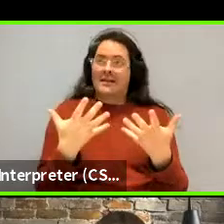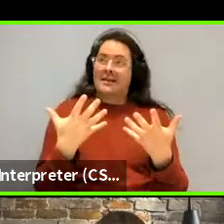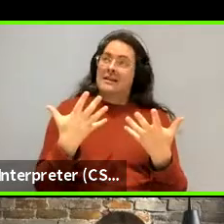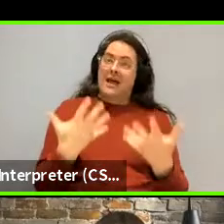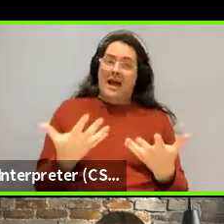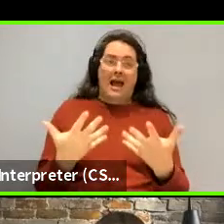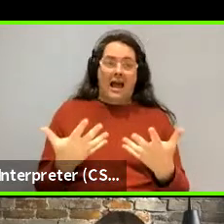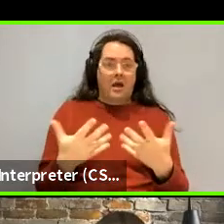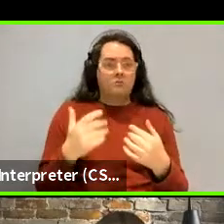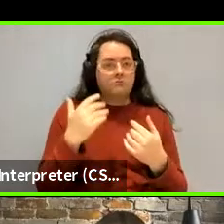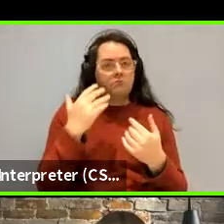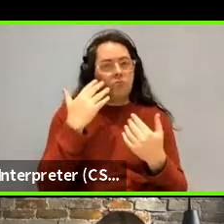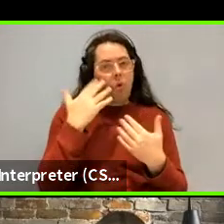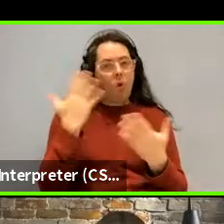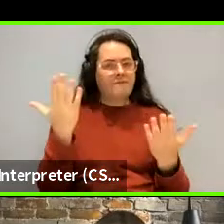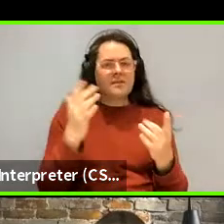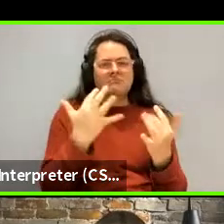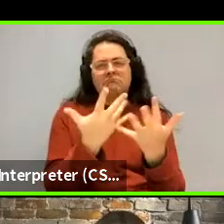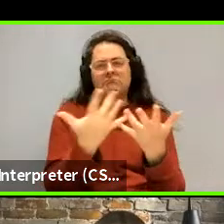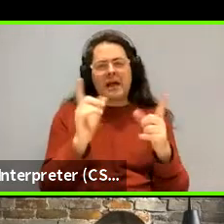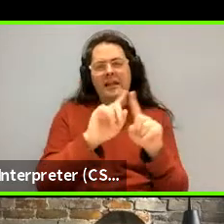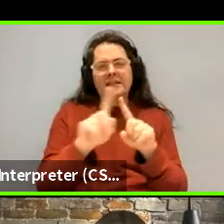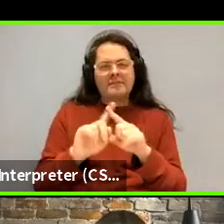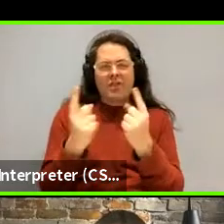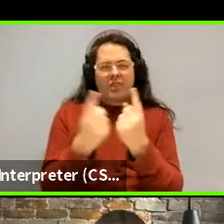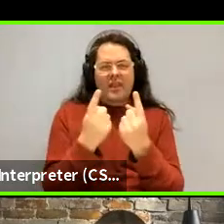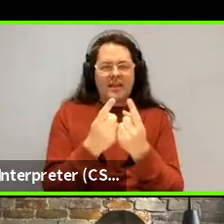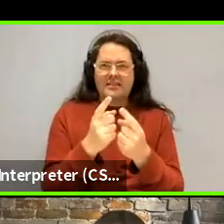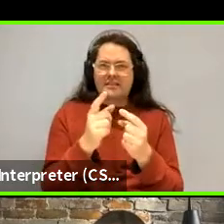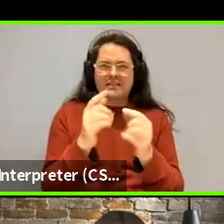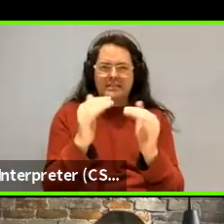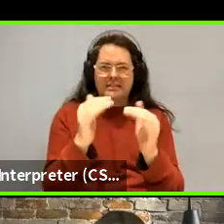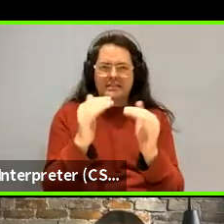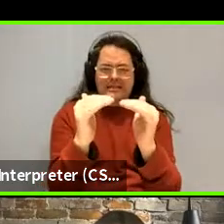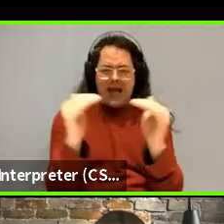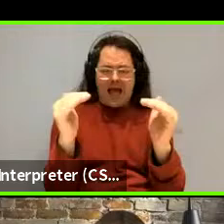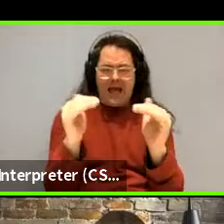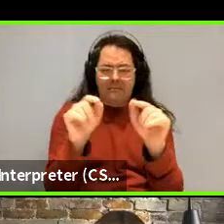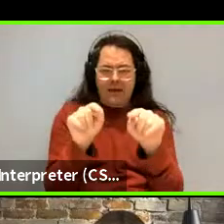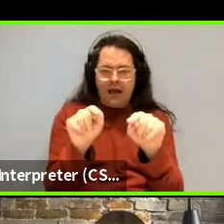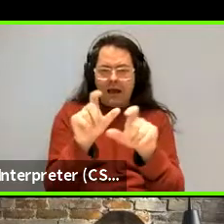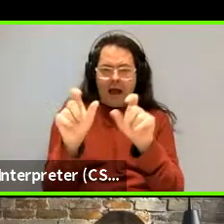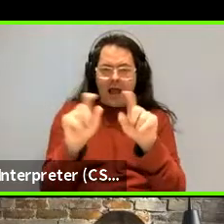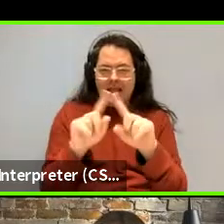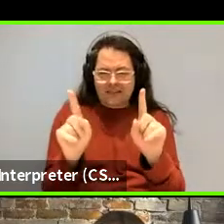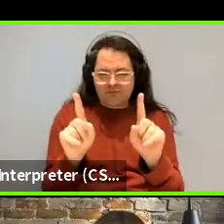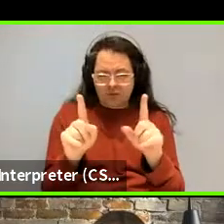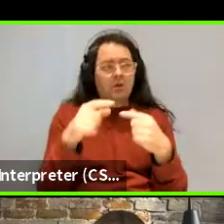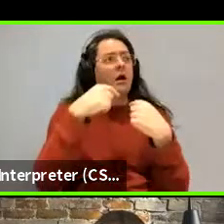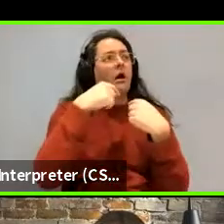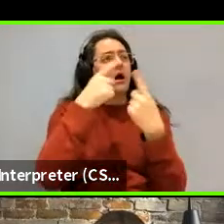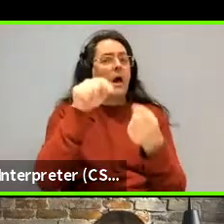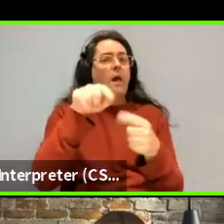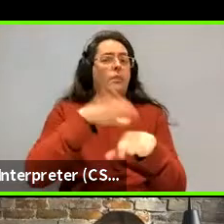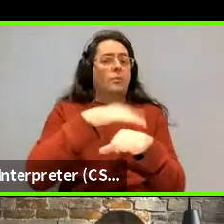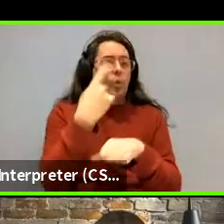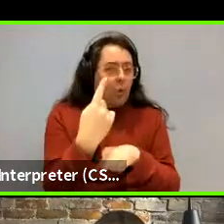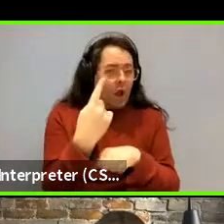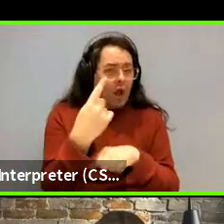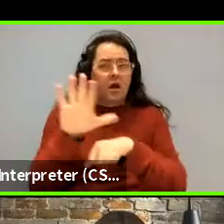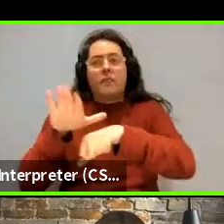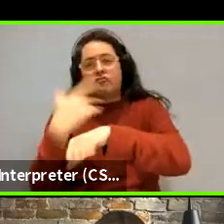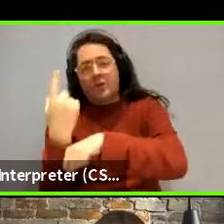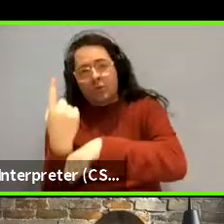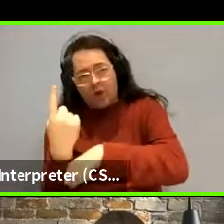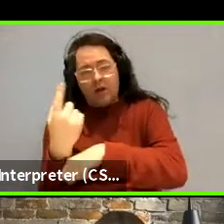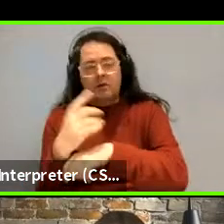really obvious. There's lots of times when things are really identical except for color. so I need words for these things. And then in the, you know, the